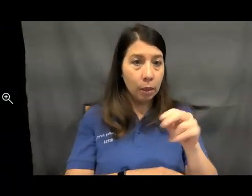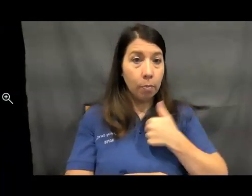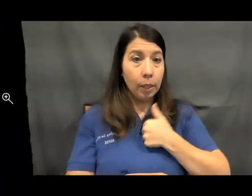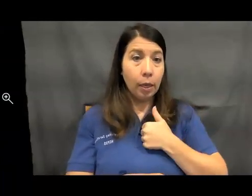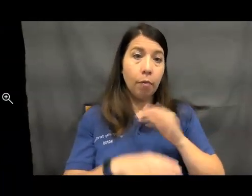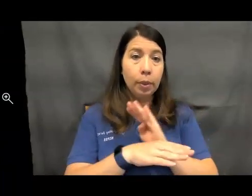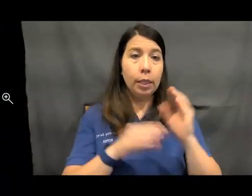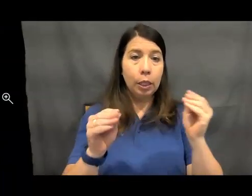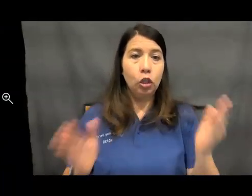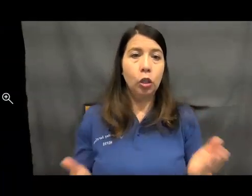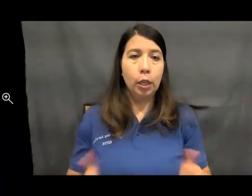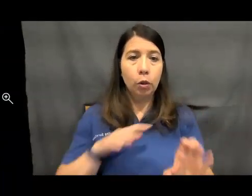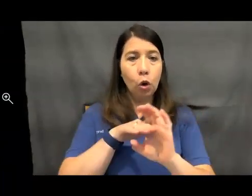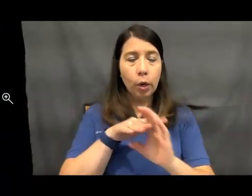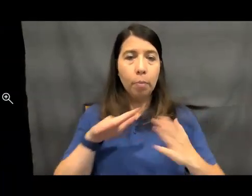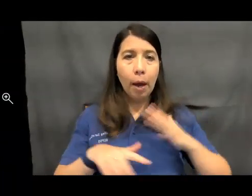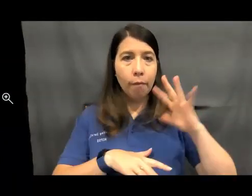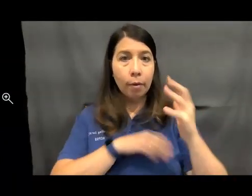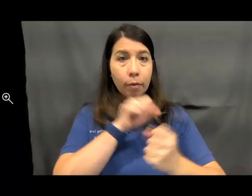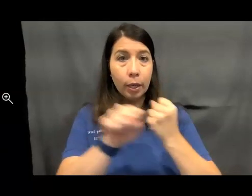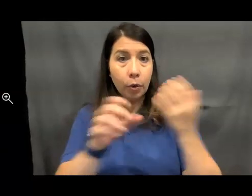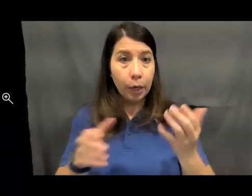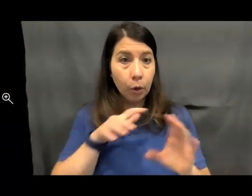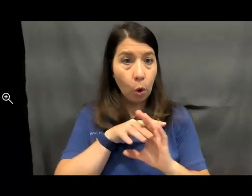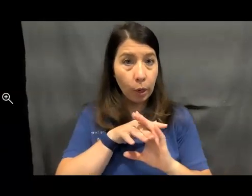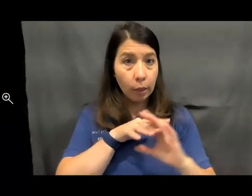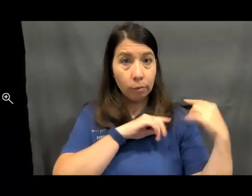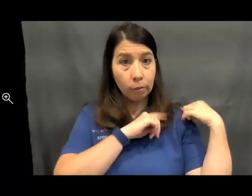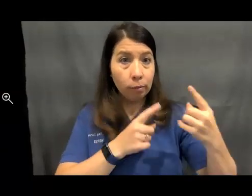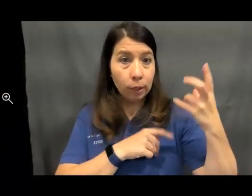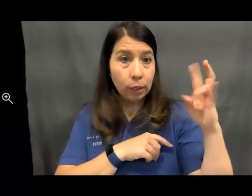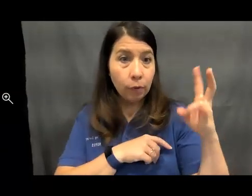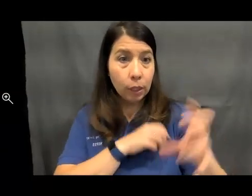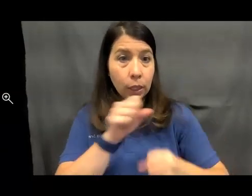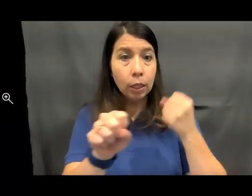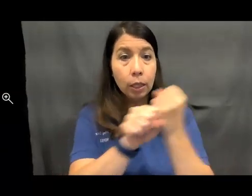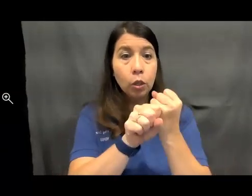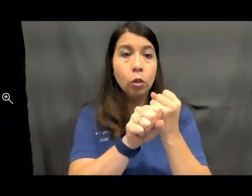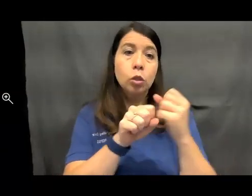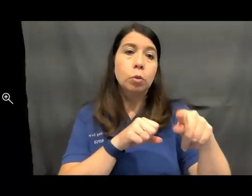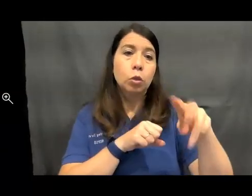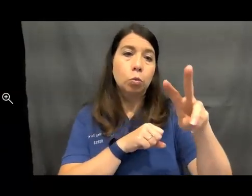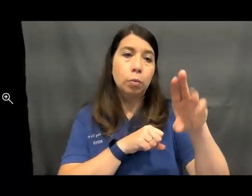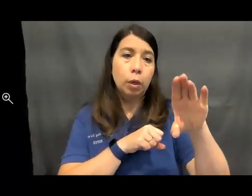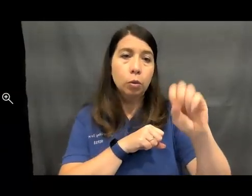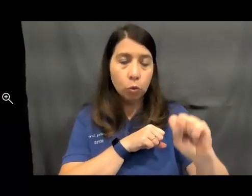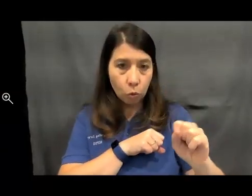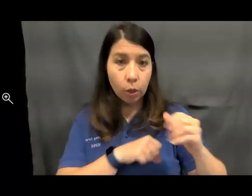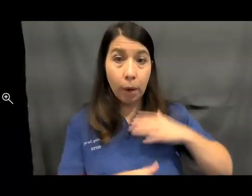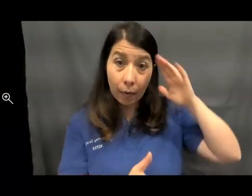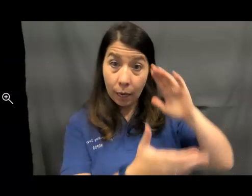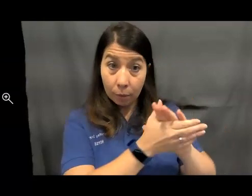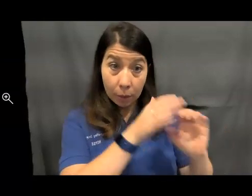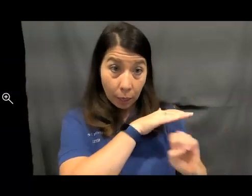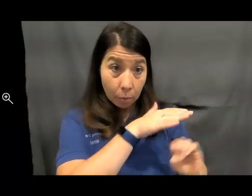is my fifth year at Colgan and my 17th year teaching in Prince William County. I'm married to an elementary PE teacher and have three children who attend